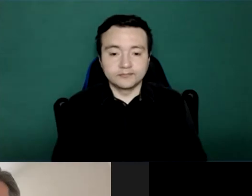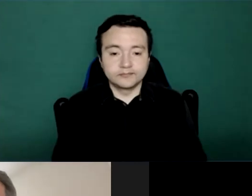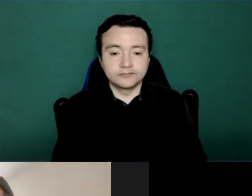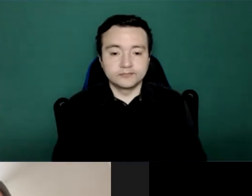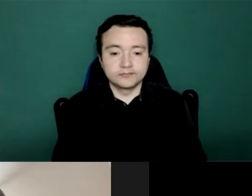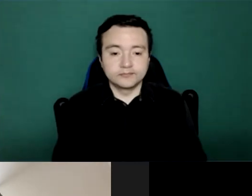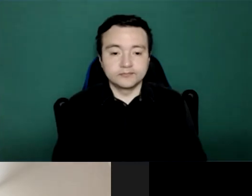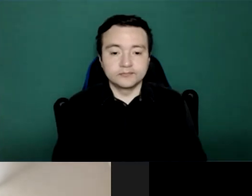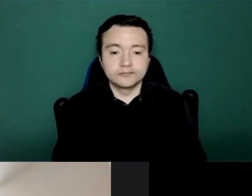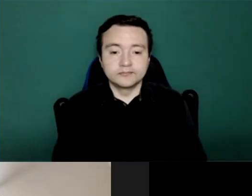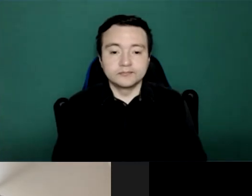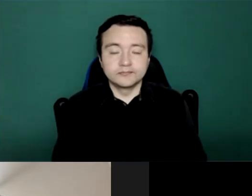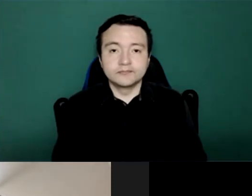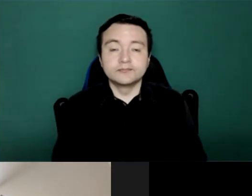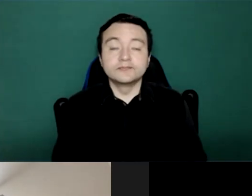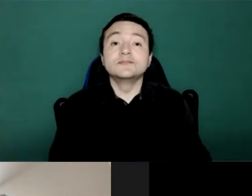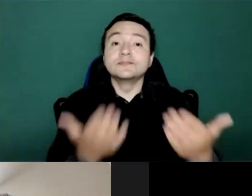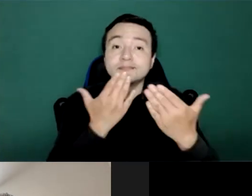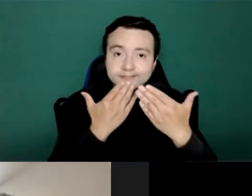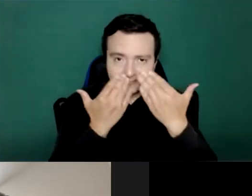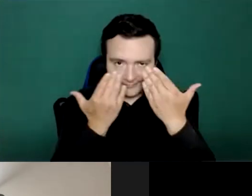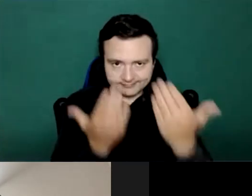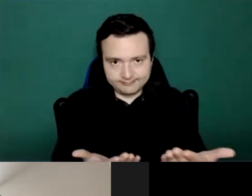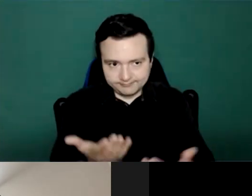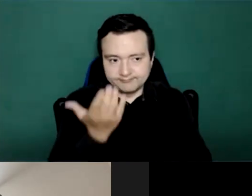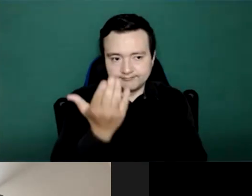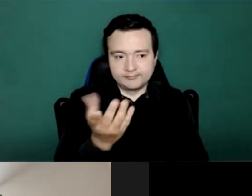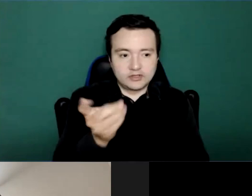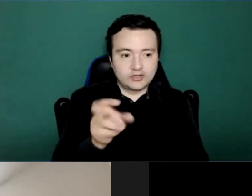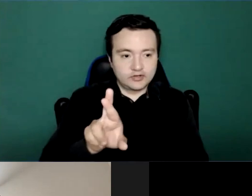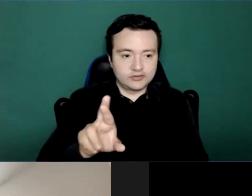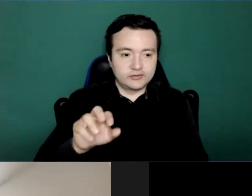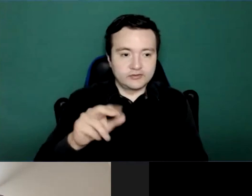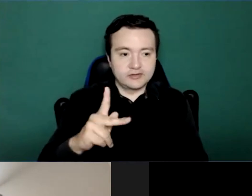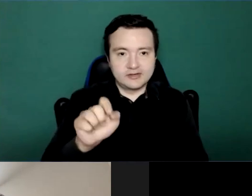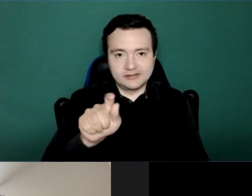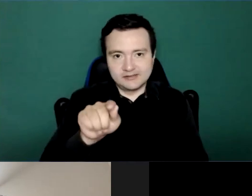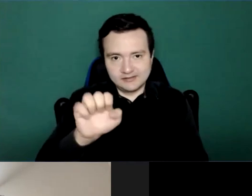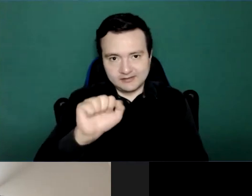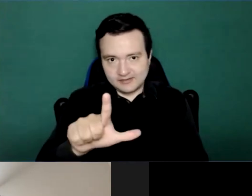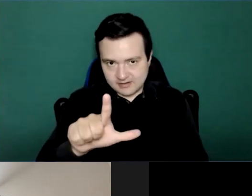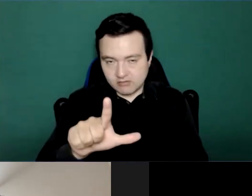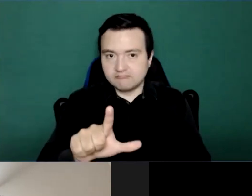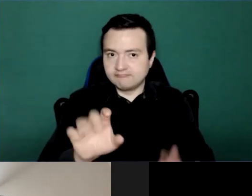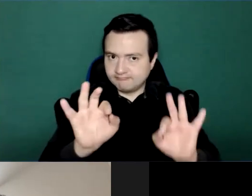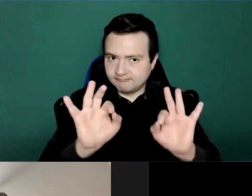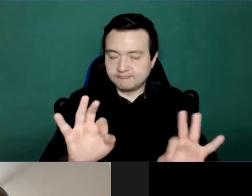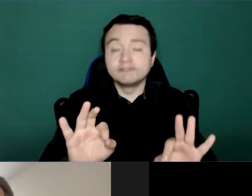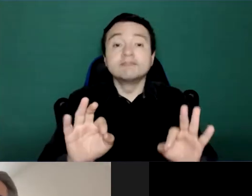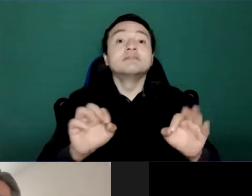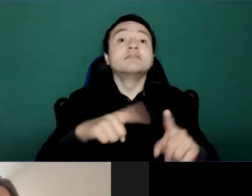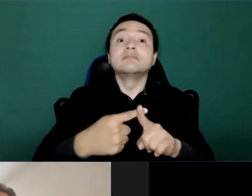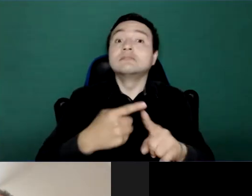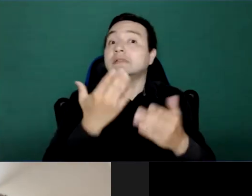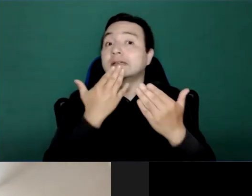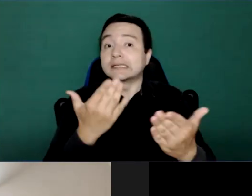Thanks very much, Dr. Castro, and thanks to all the panelists for the comprehensive presentations. Let me